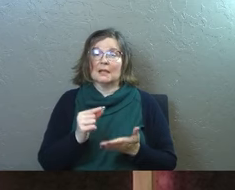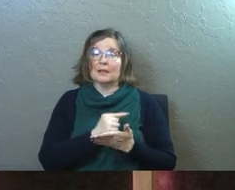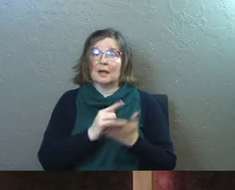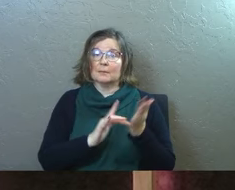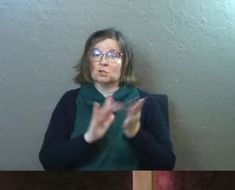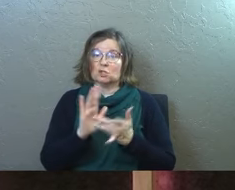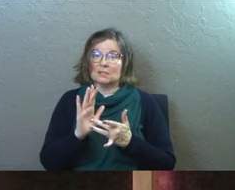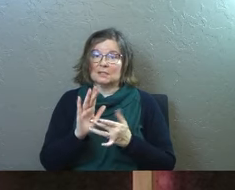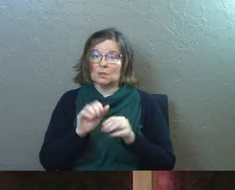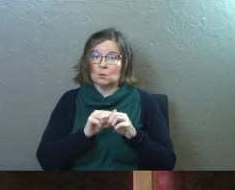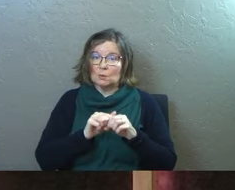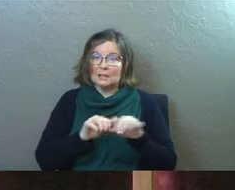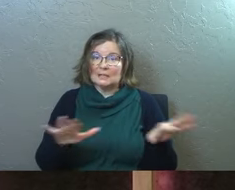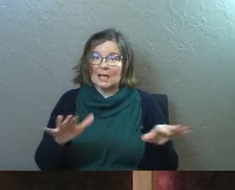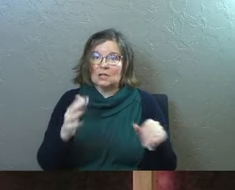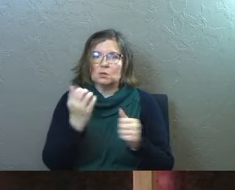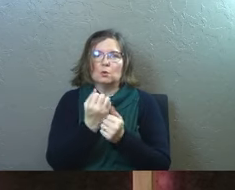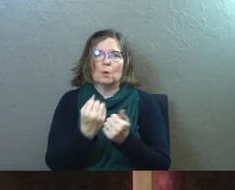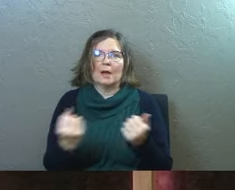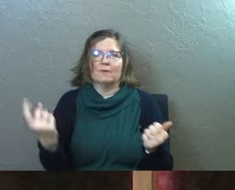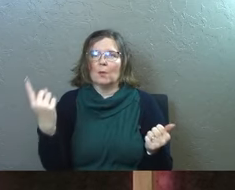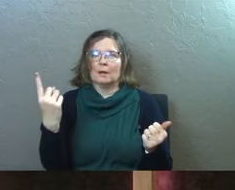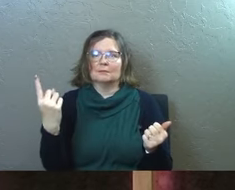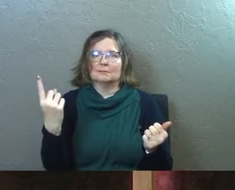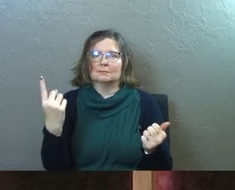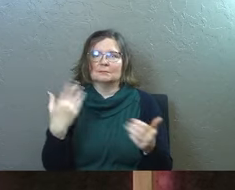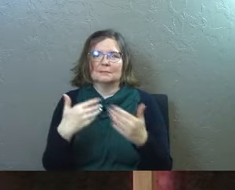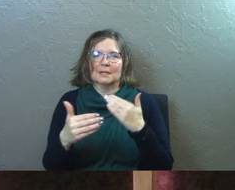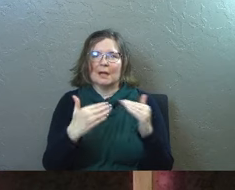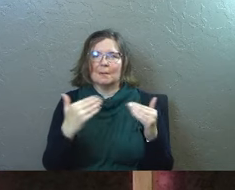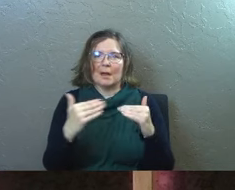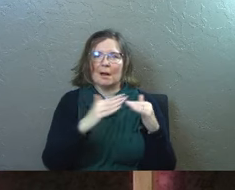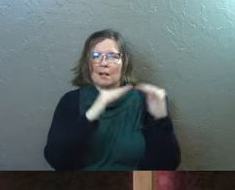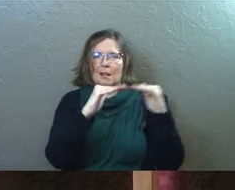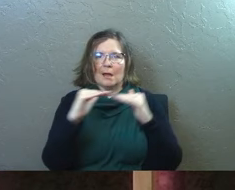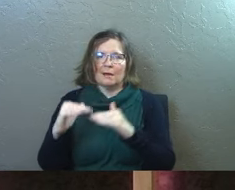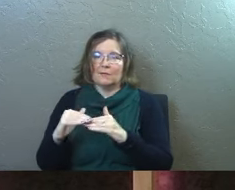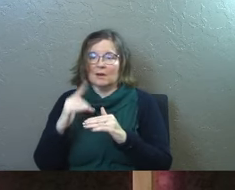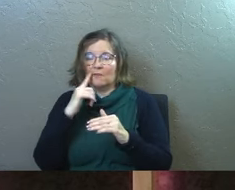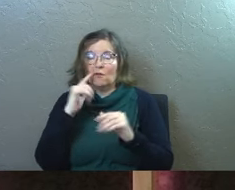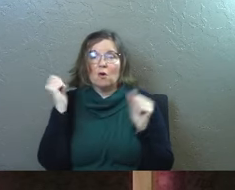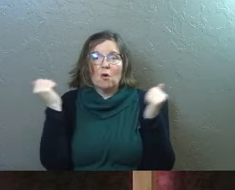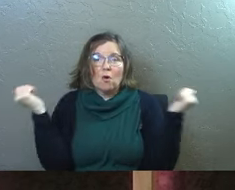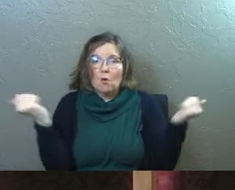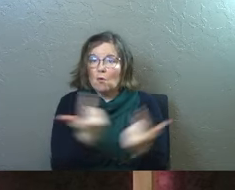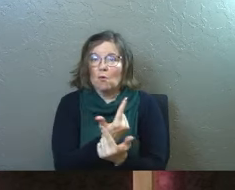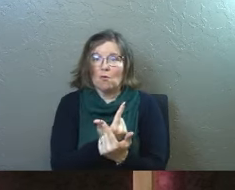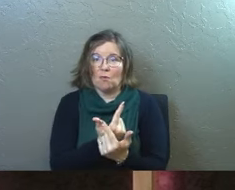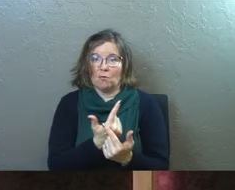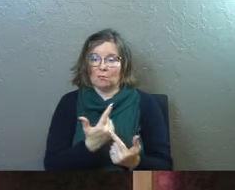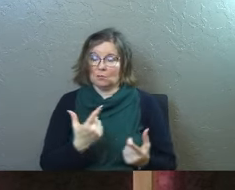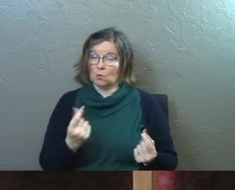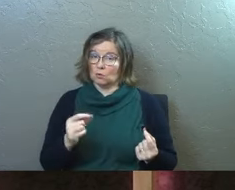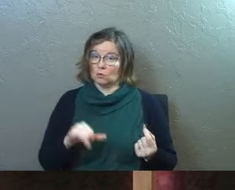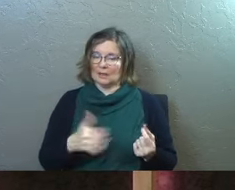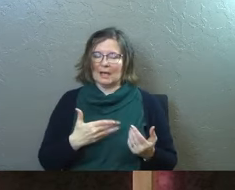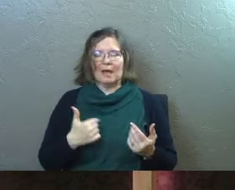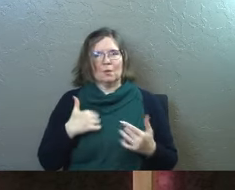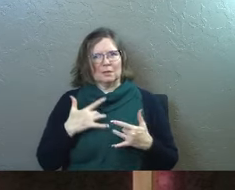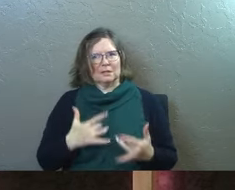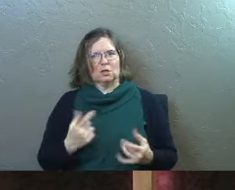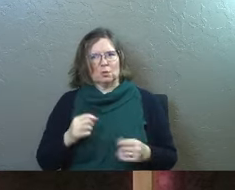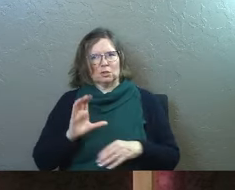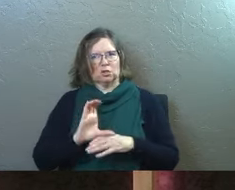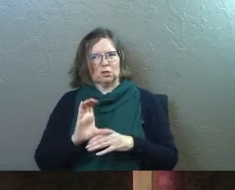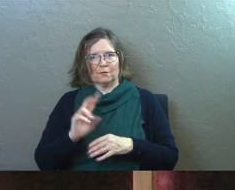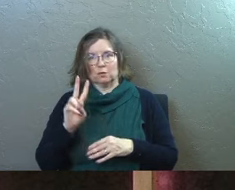gospel of Jesus Christ was sent to everyone. The angel said for all don't we do this thing. And we've done it